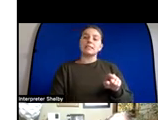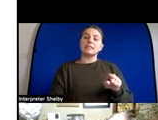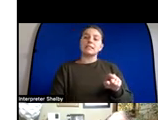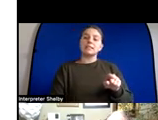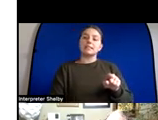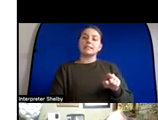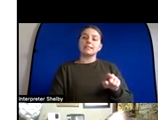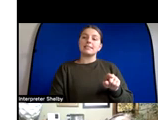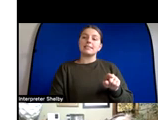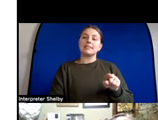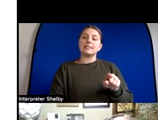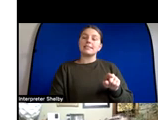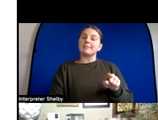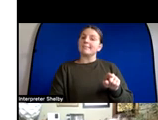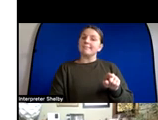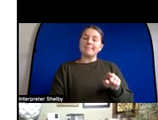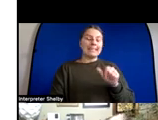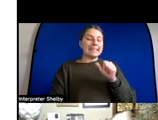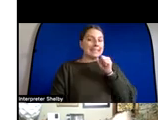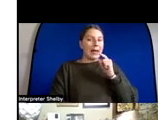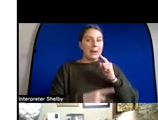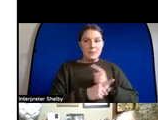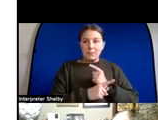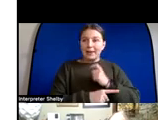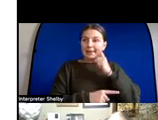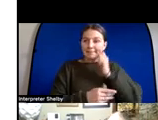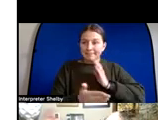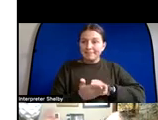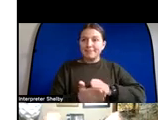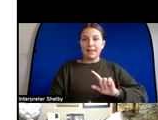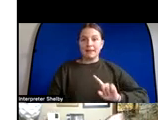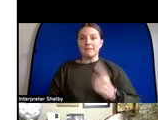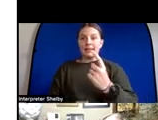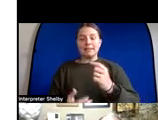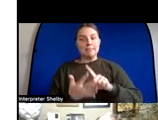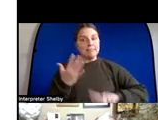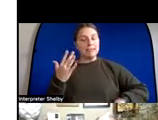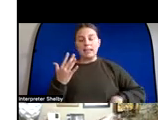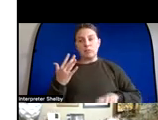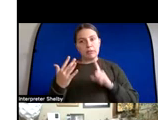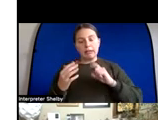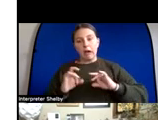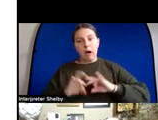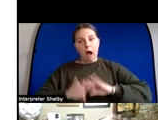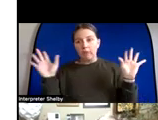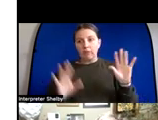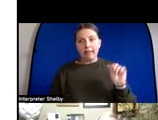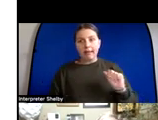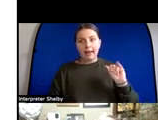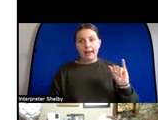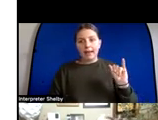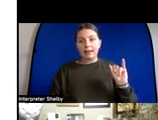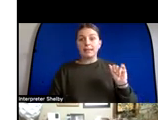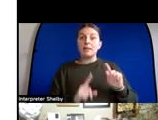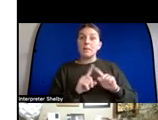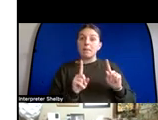and racist offensive and i could go on it was awful but it was also